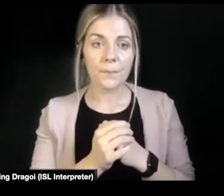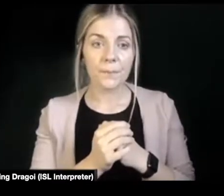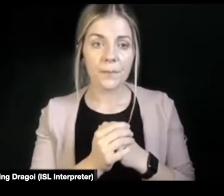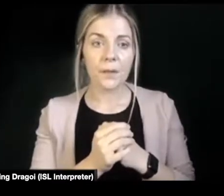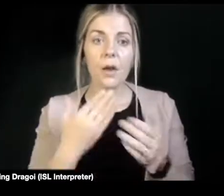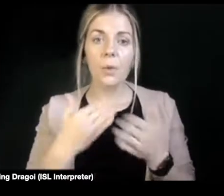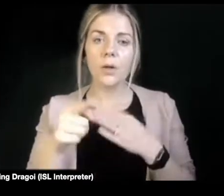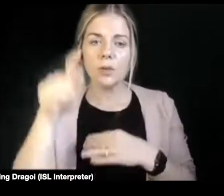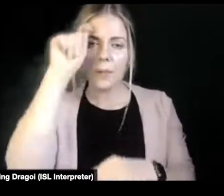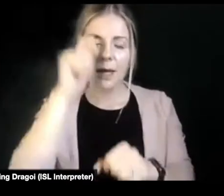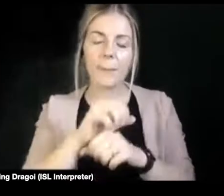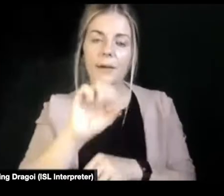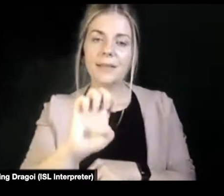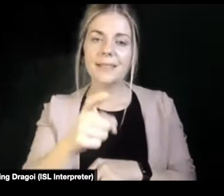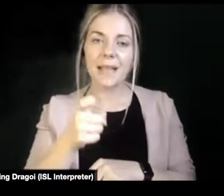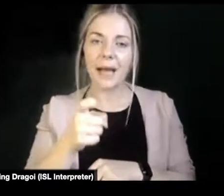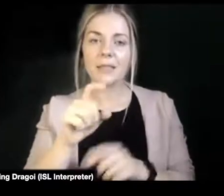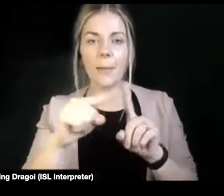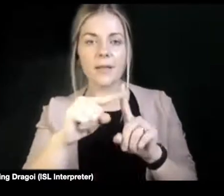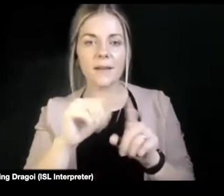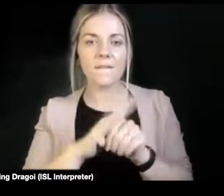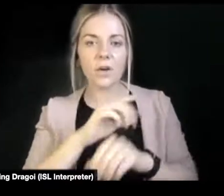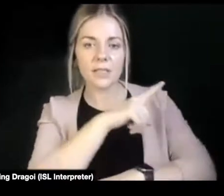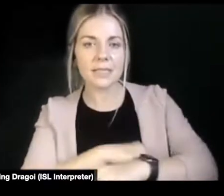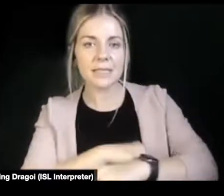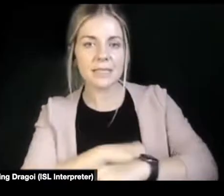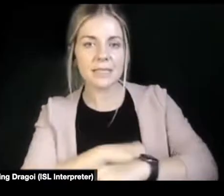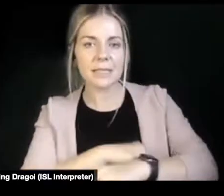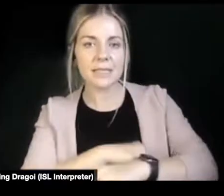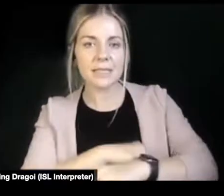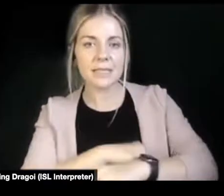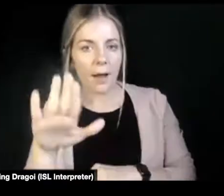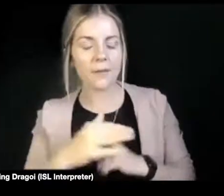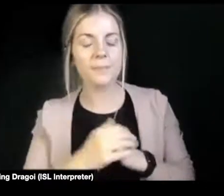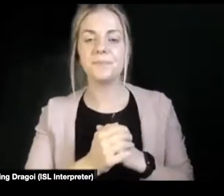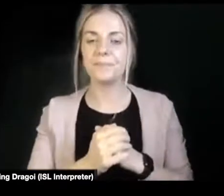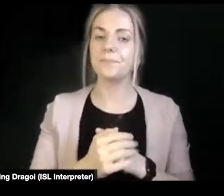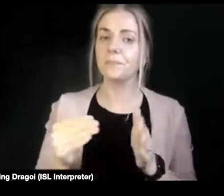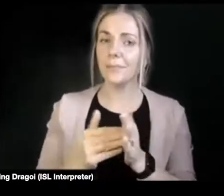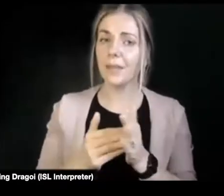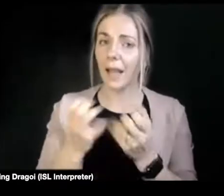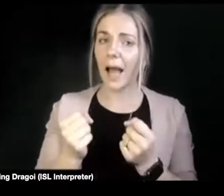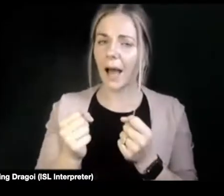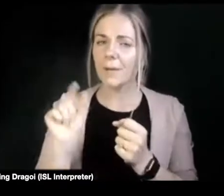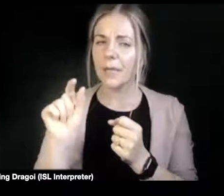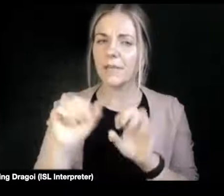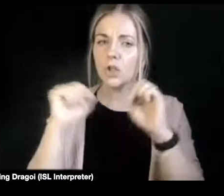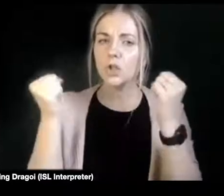sexual positivity for disabled people? Yeah. So while there is an aspect of social stigma for many disabled people,